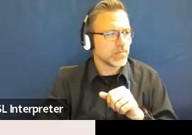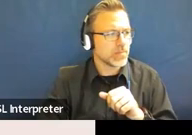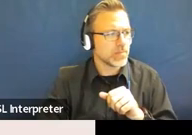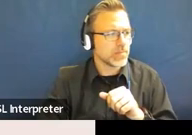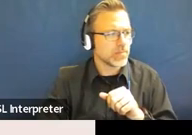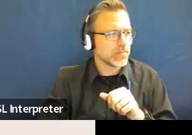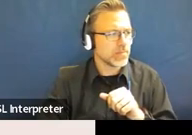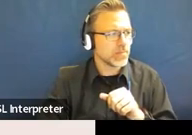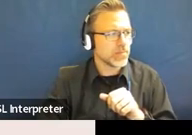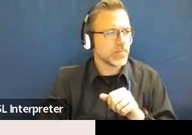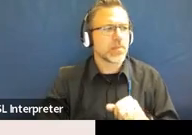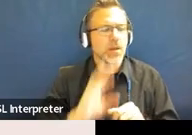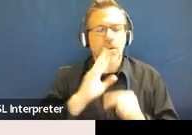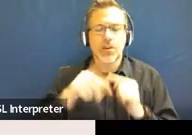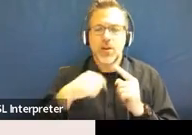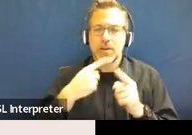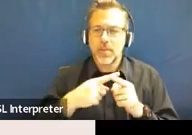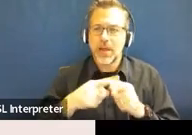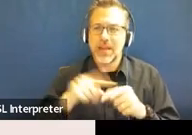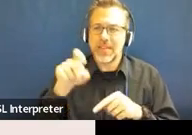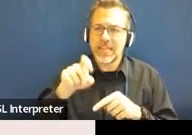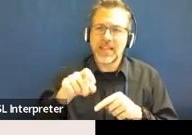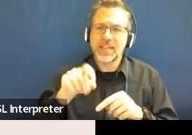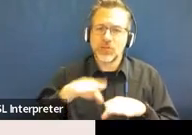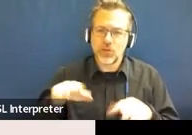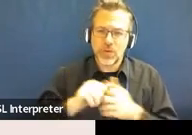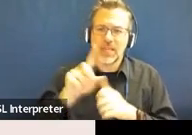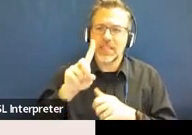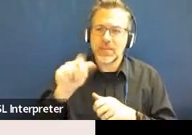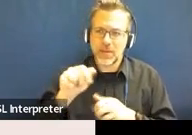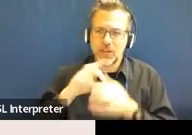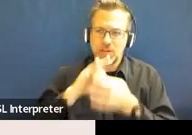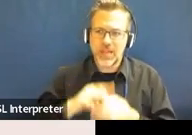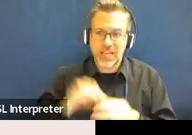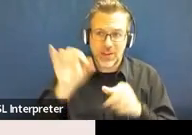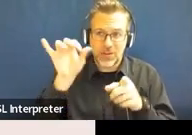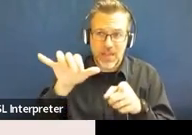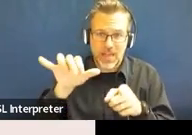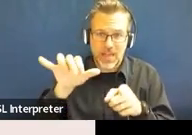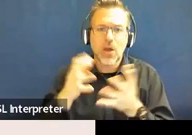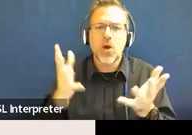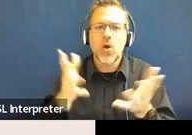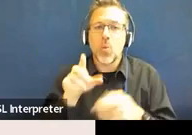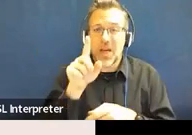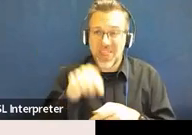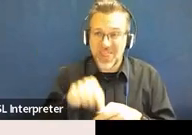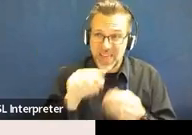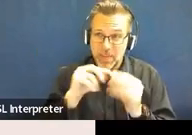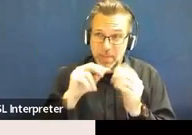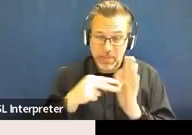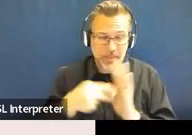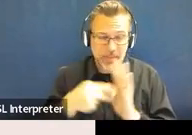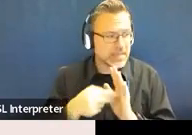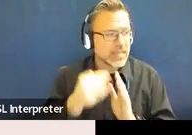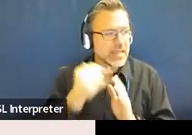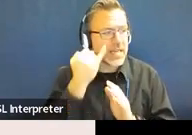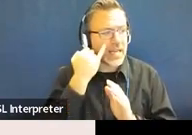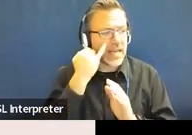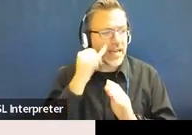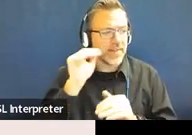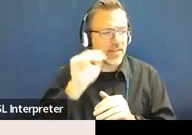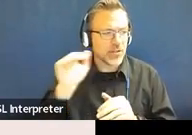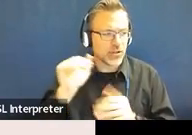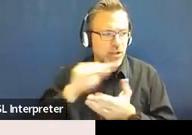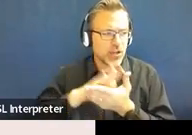around those disciplinary provisions. And what this really talks about is when a child's school day is reduced